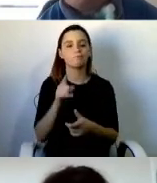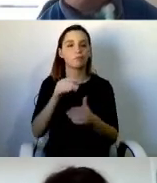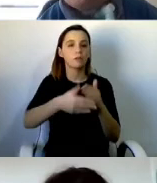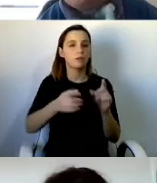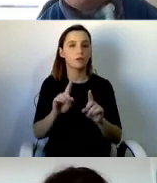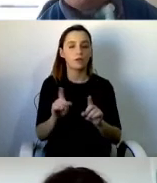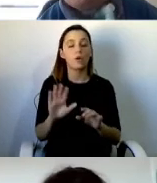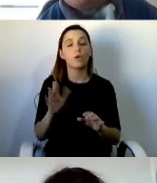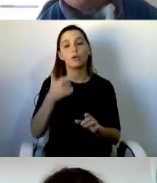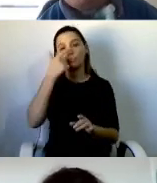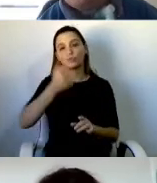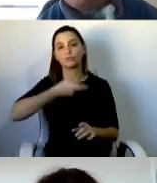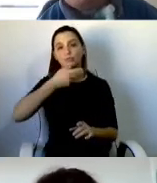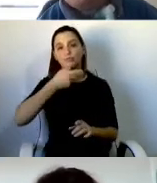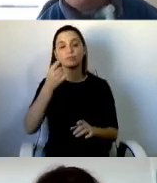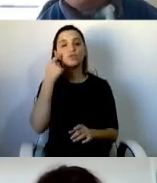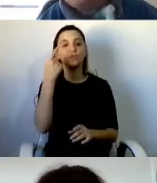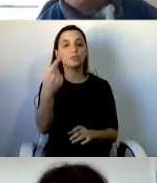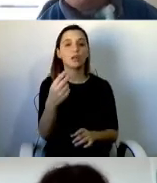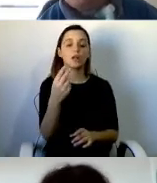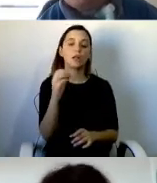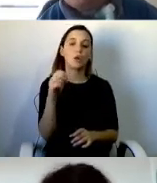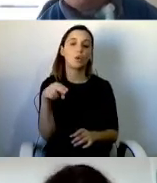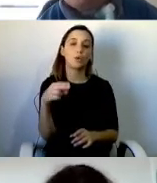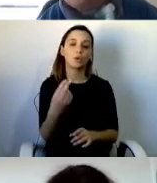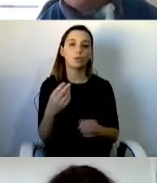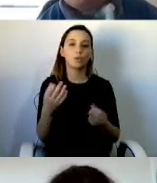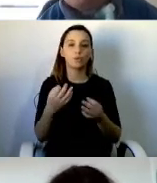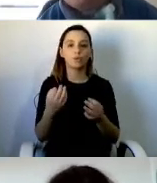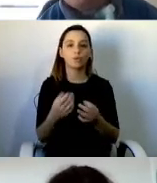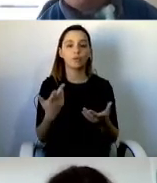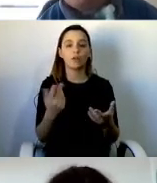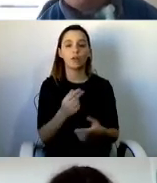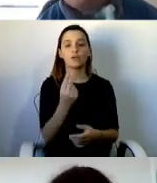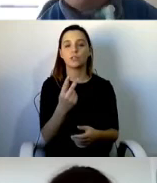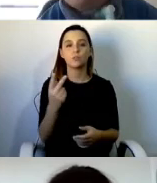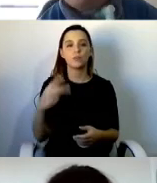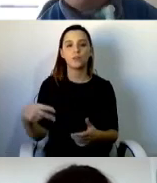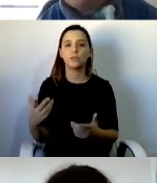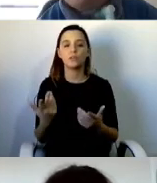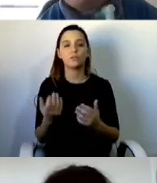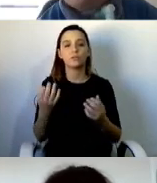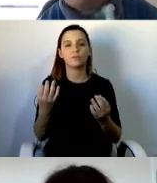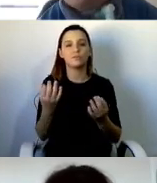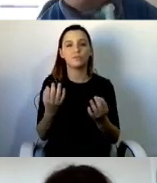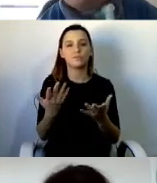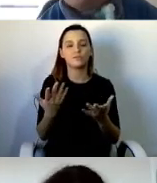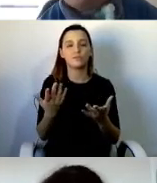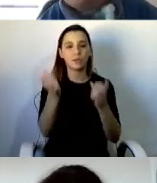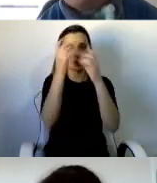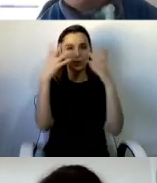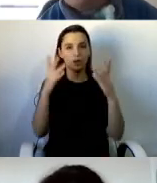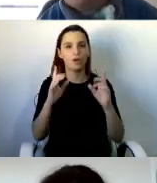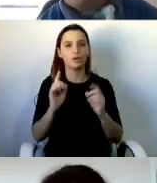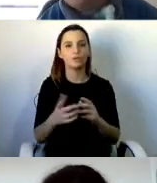the UK, they concluded that there were, and I quote, grave and systematic violations of